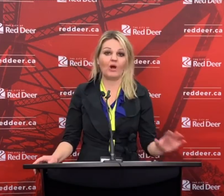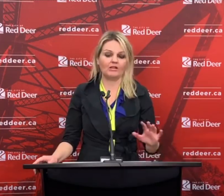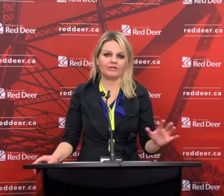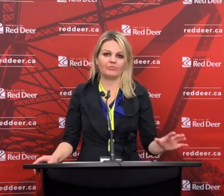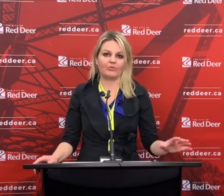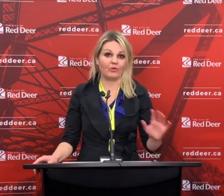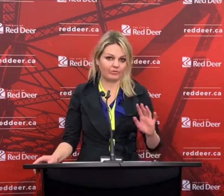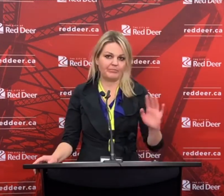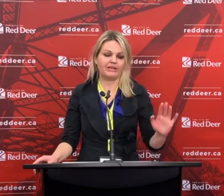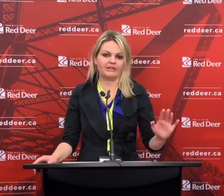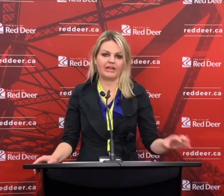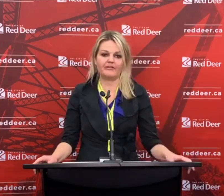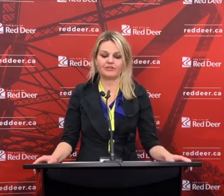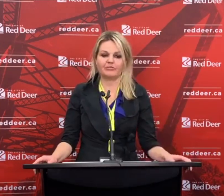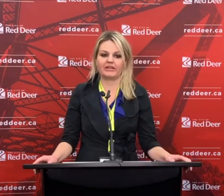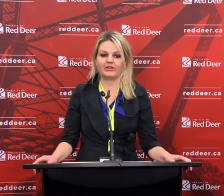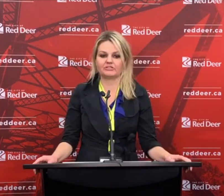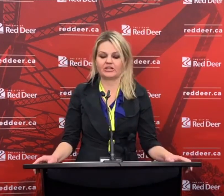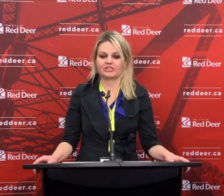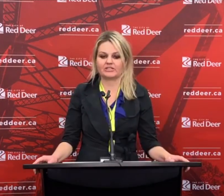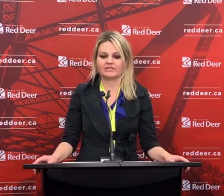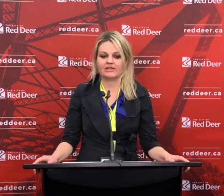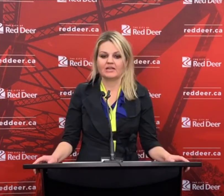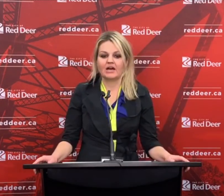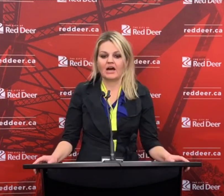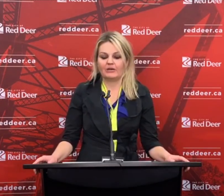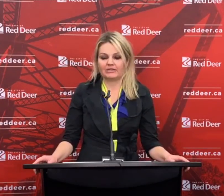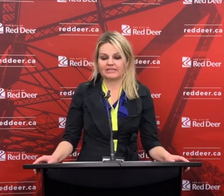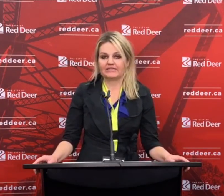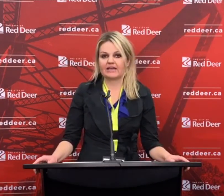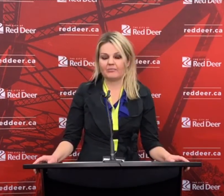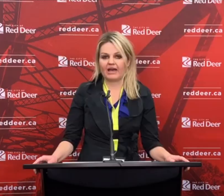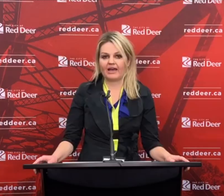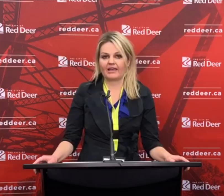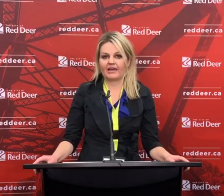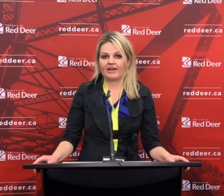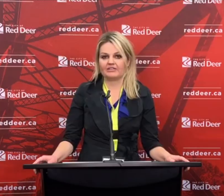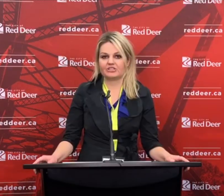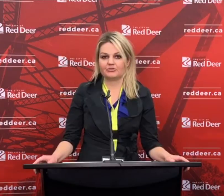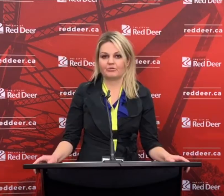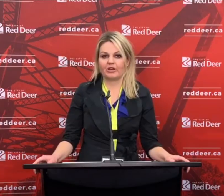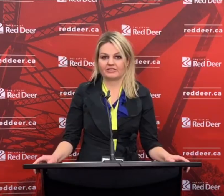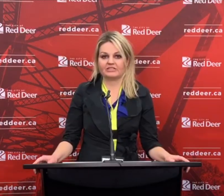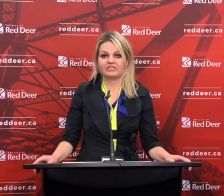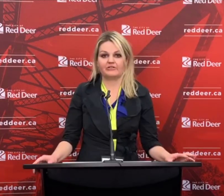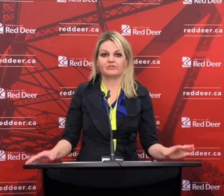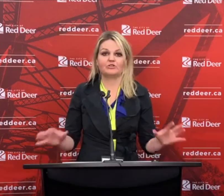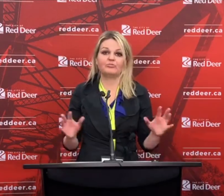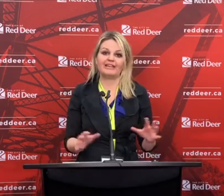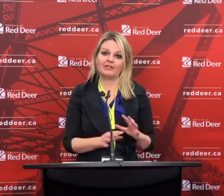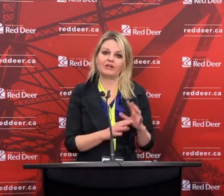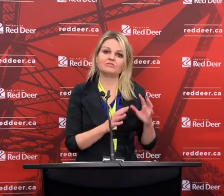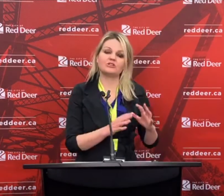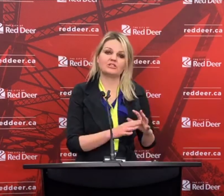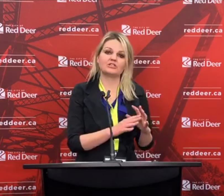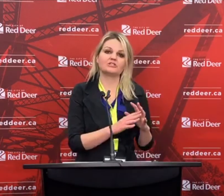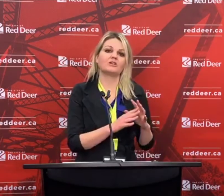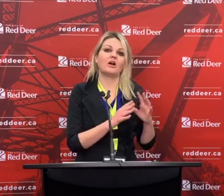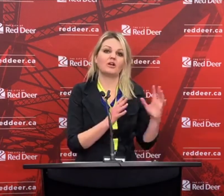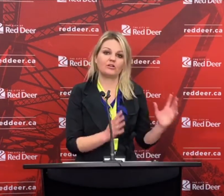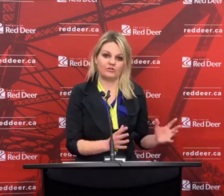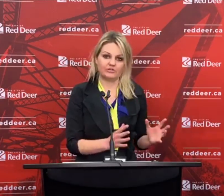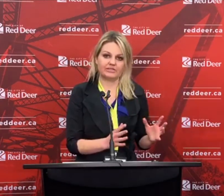immediately after the playground structures. I would like to come back to the parks in general. So, playground structures